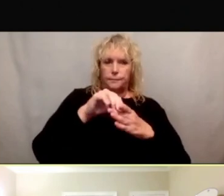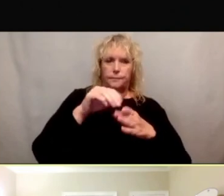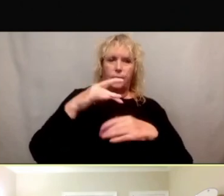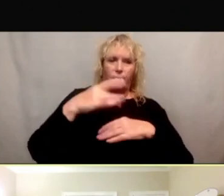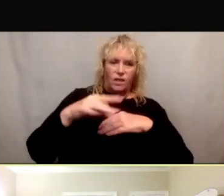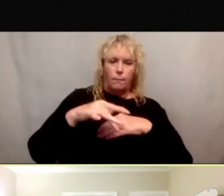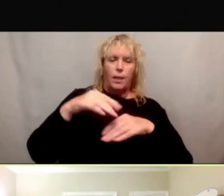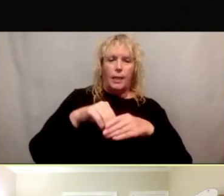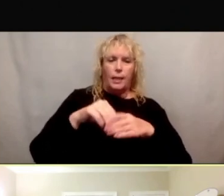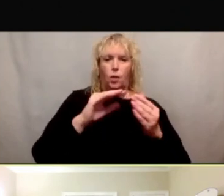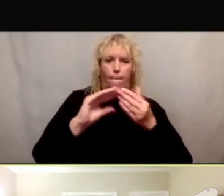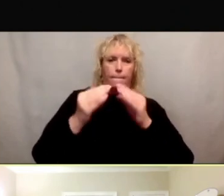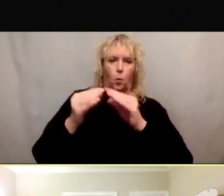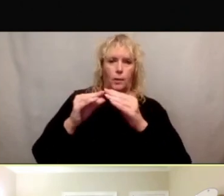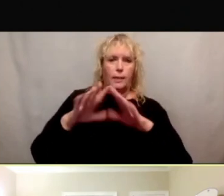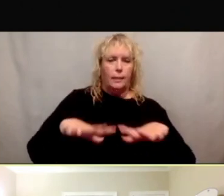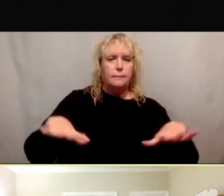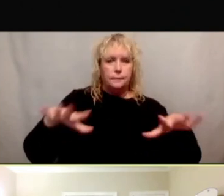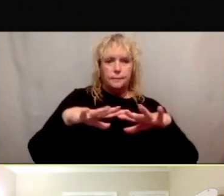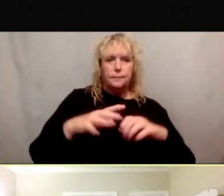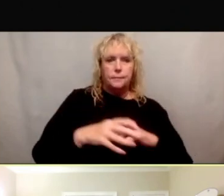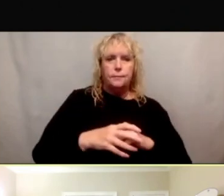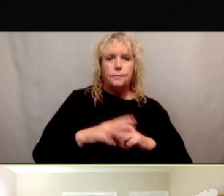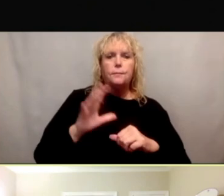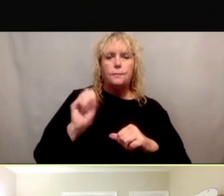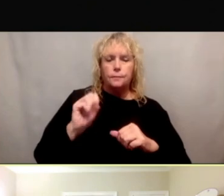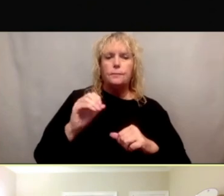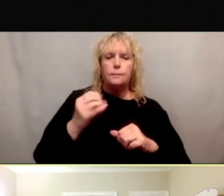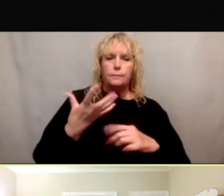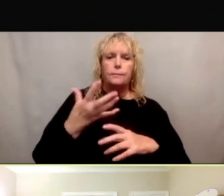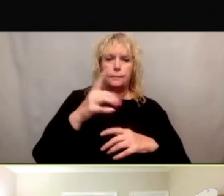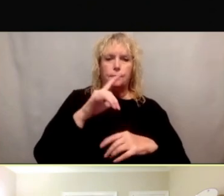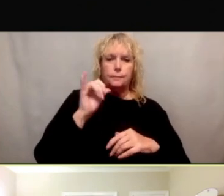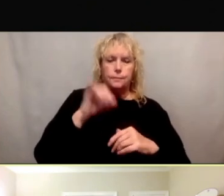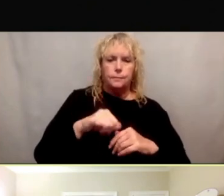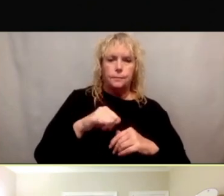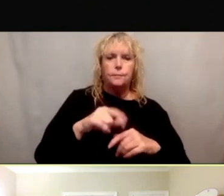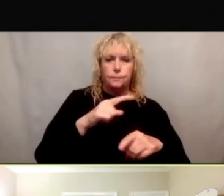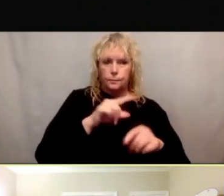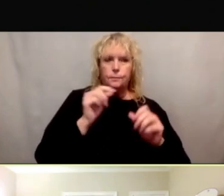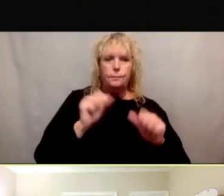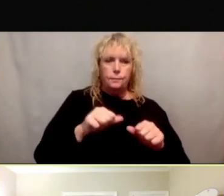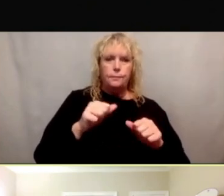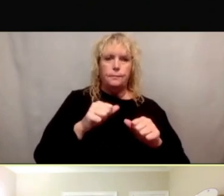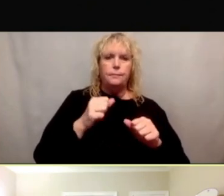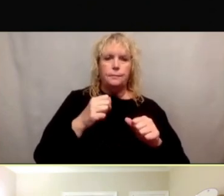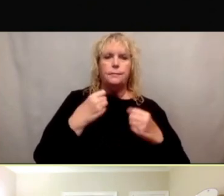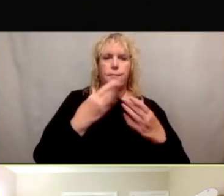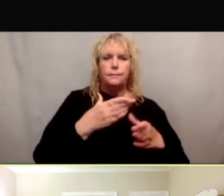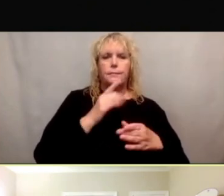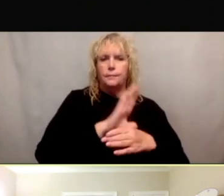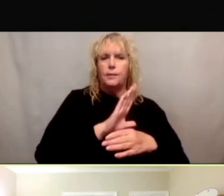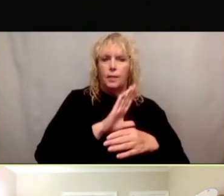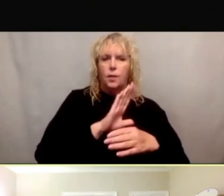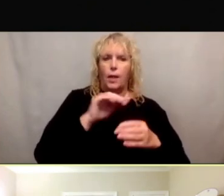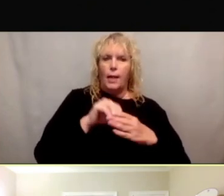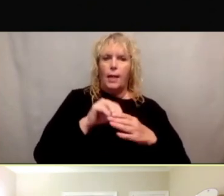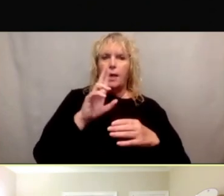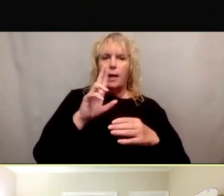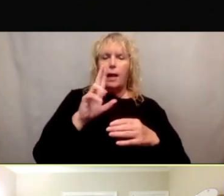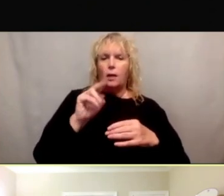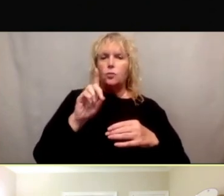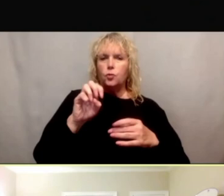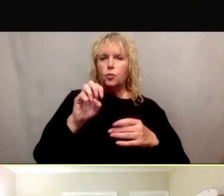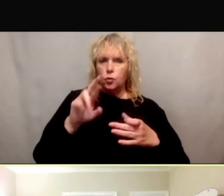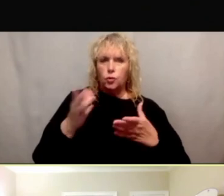opportunity to promote clinical trial participation in these underserved communities. But one of the things that I